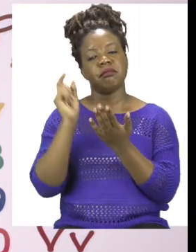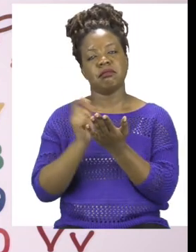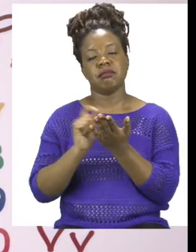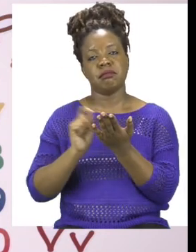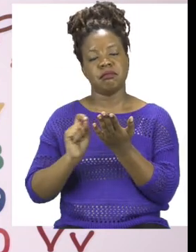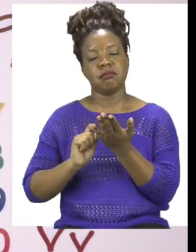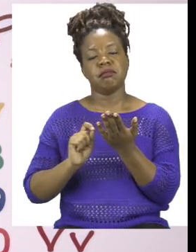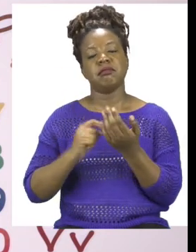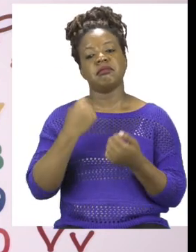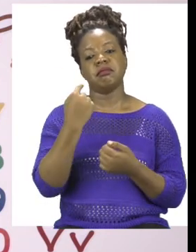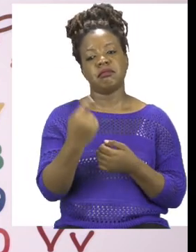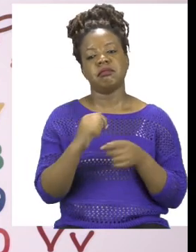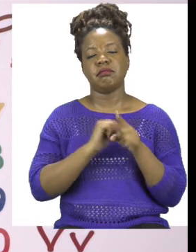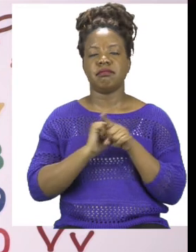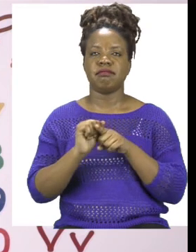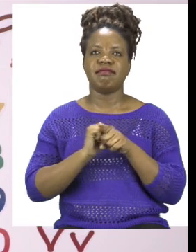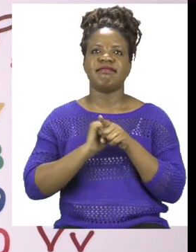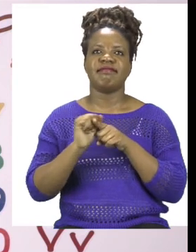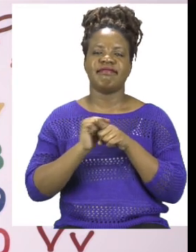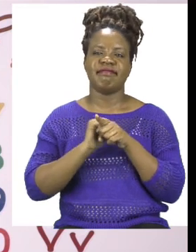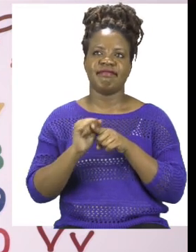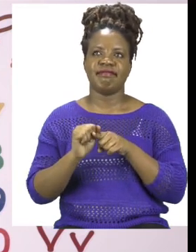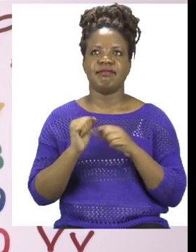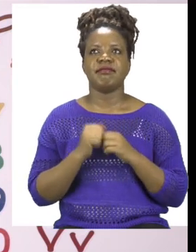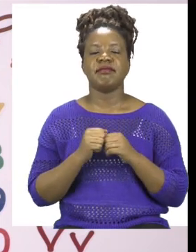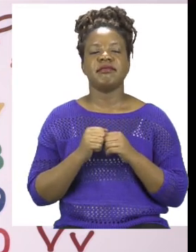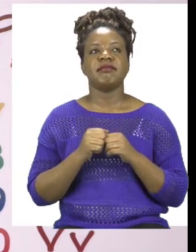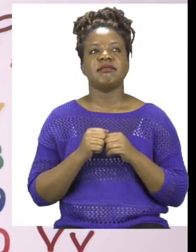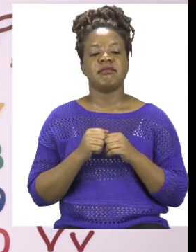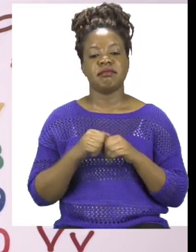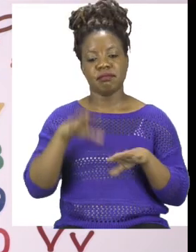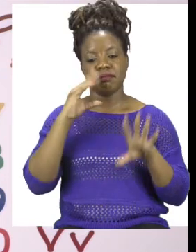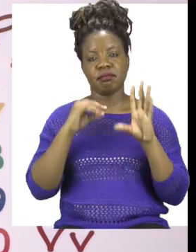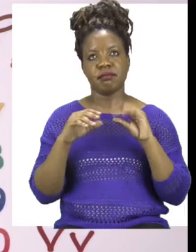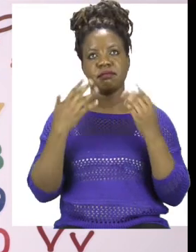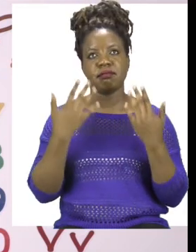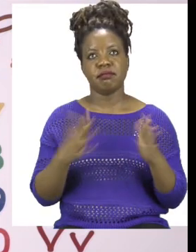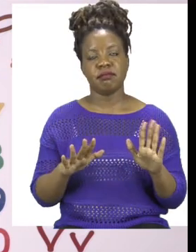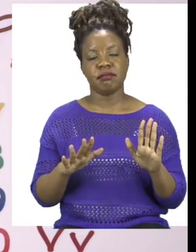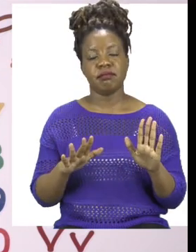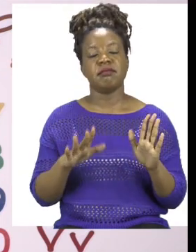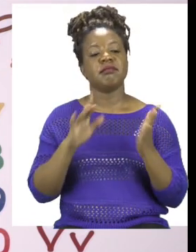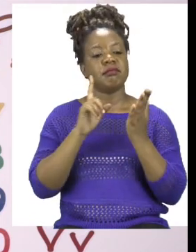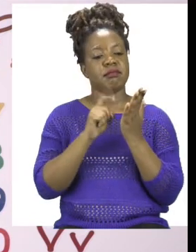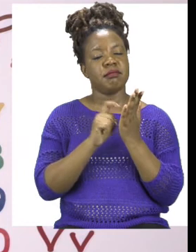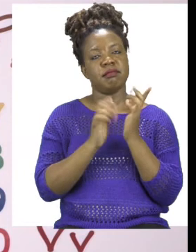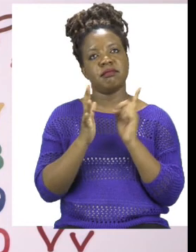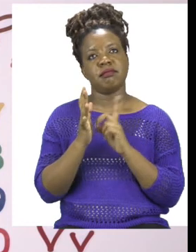practice, practice, practice. Now that we are done with our lesson, we need to sanitize.